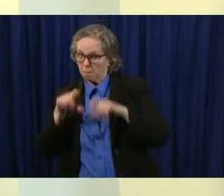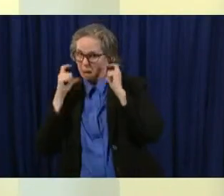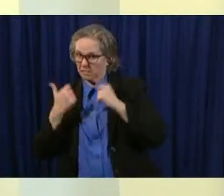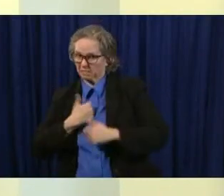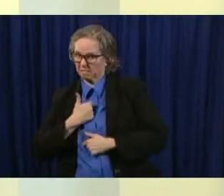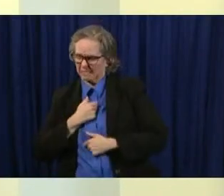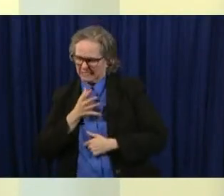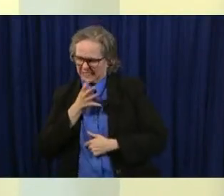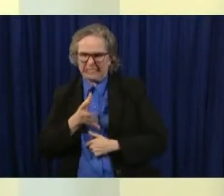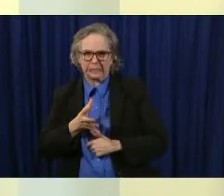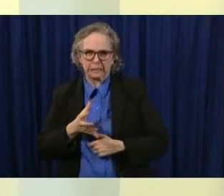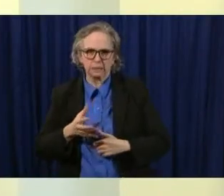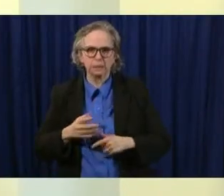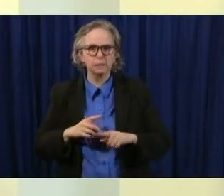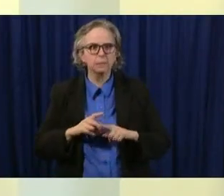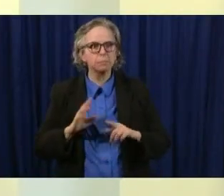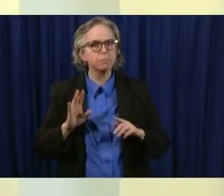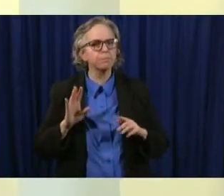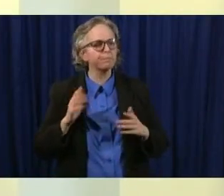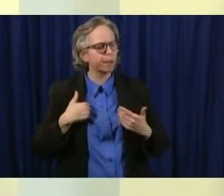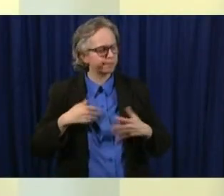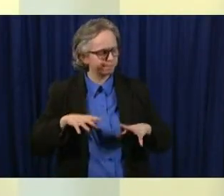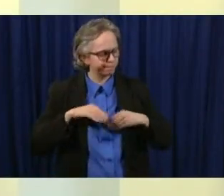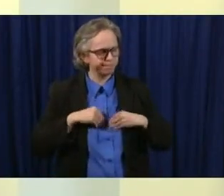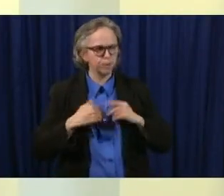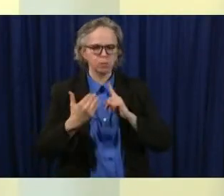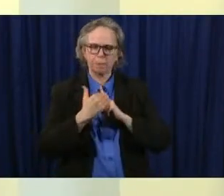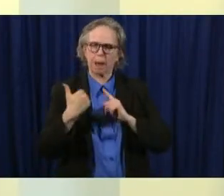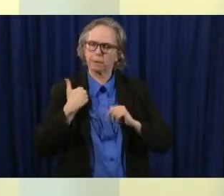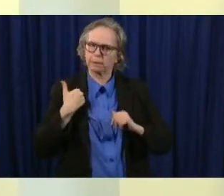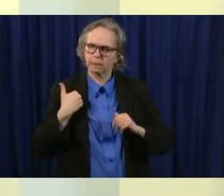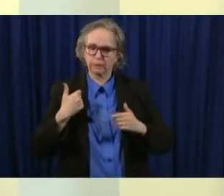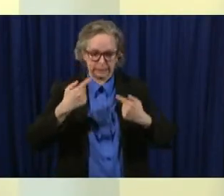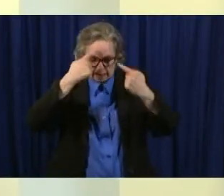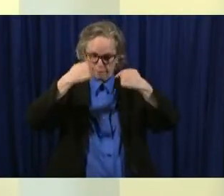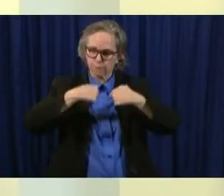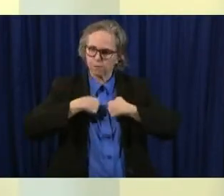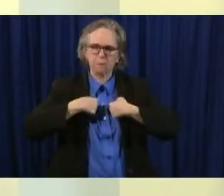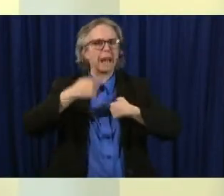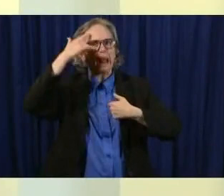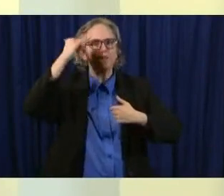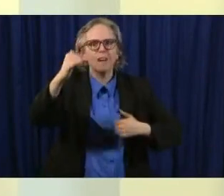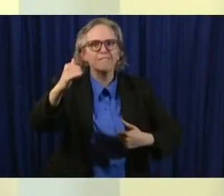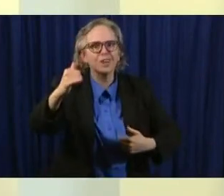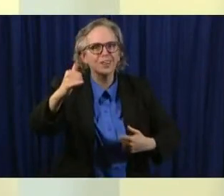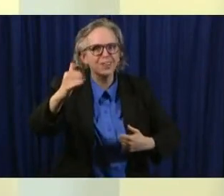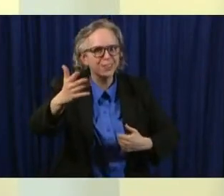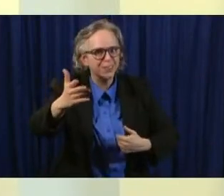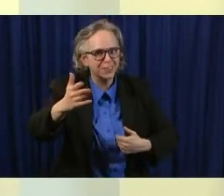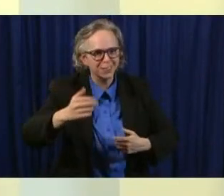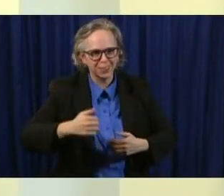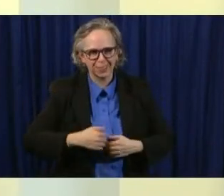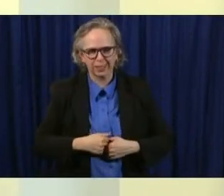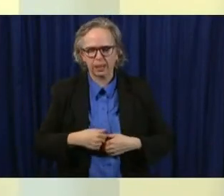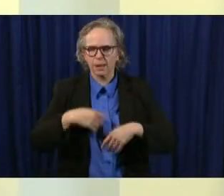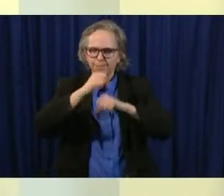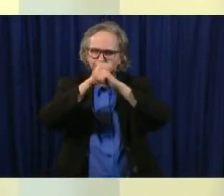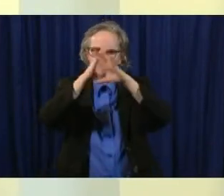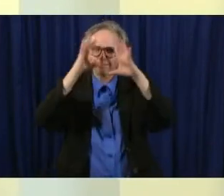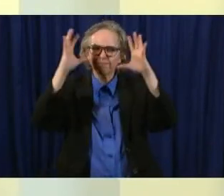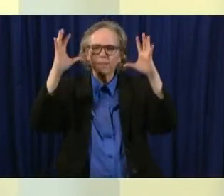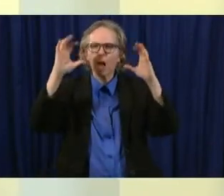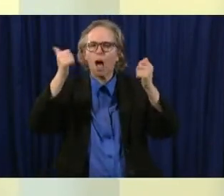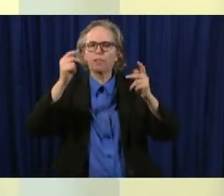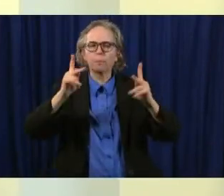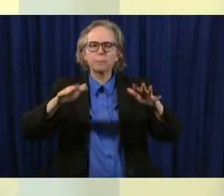myself again and again this is this is for a period of time and if i can think about this person or the three other people removed that might